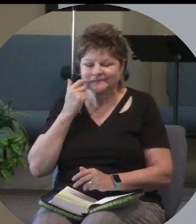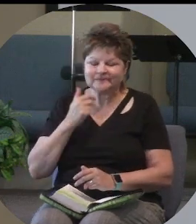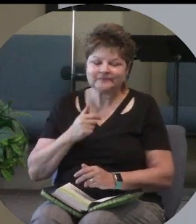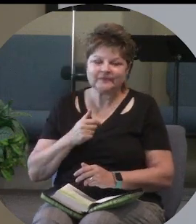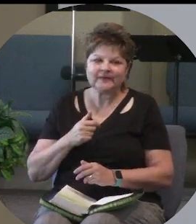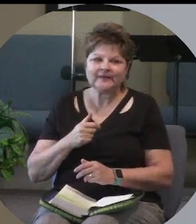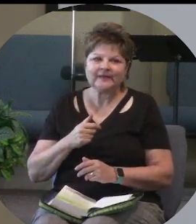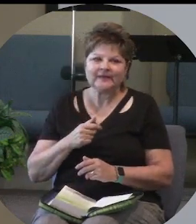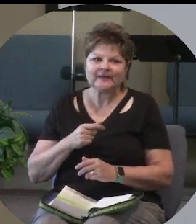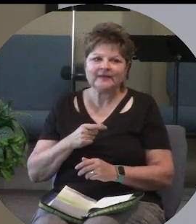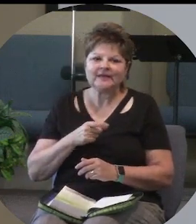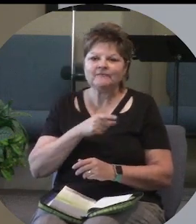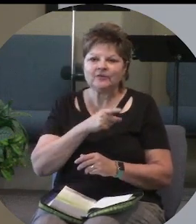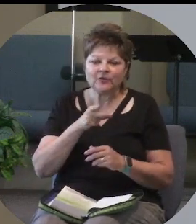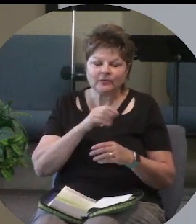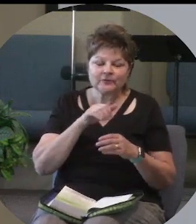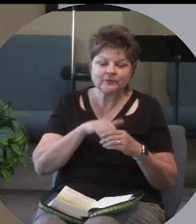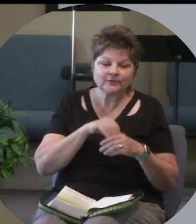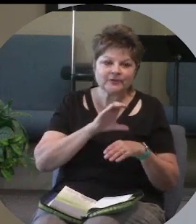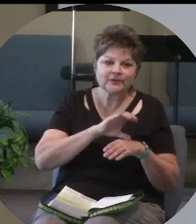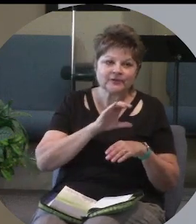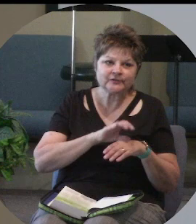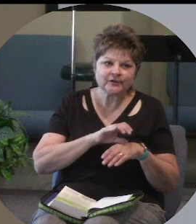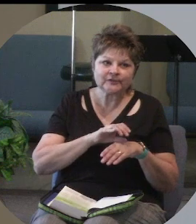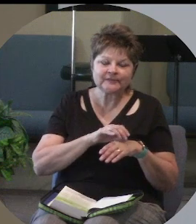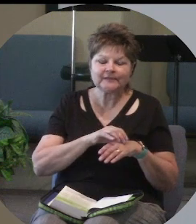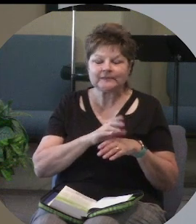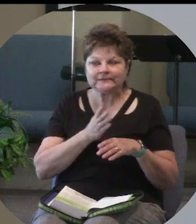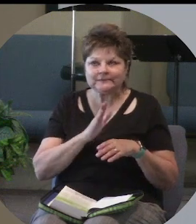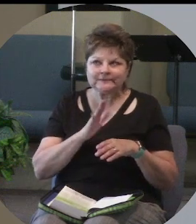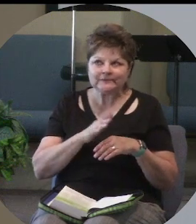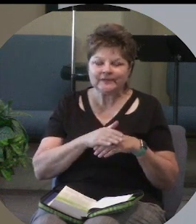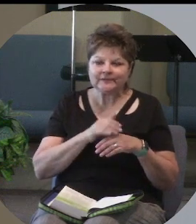Even those within the church that you don't necessarily get along with.